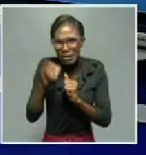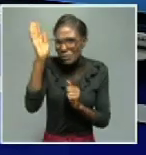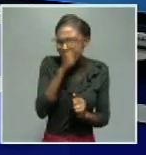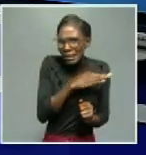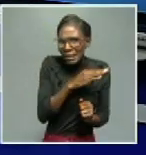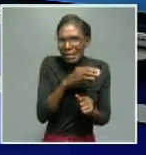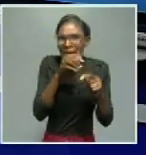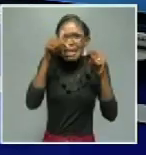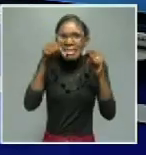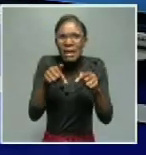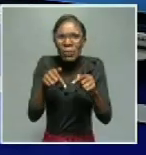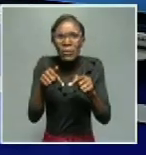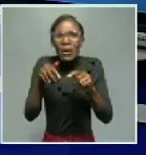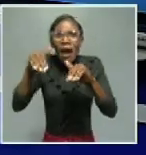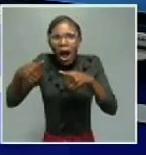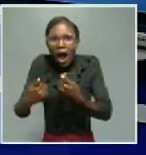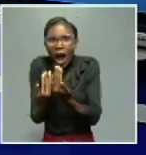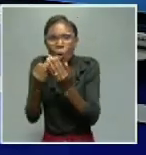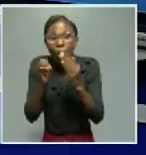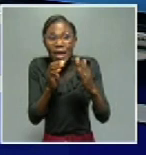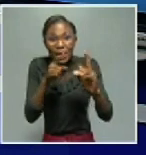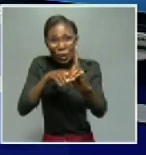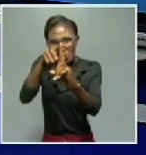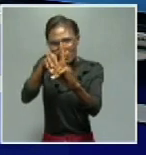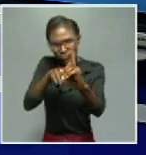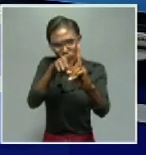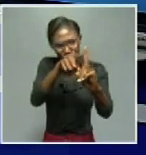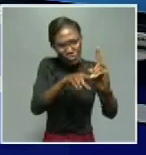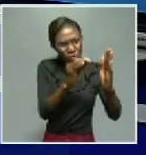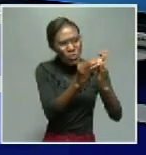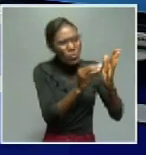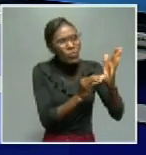with terms of the set goals, particularly when it comes to service delivery?